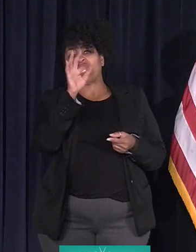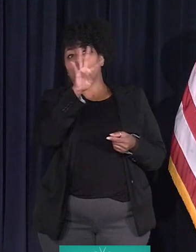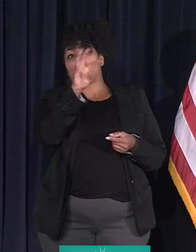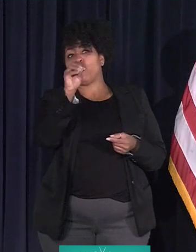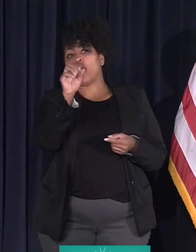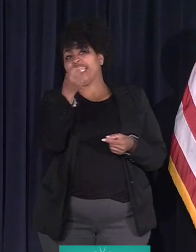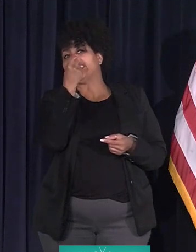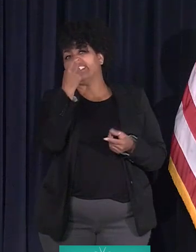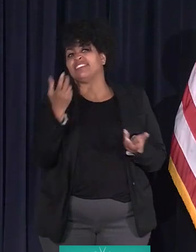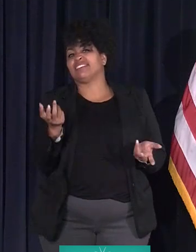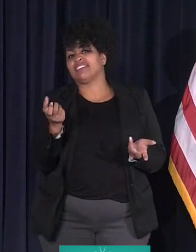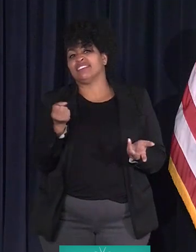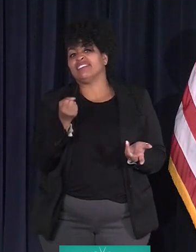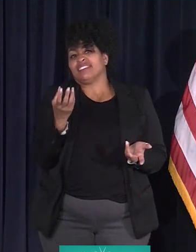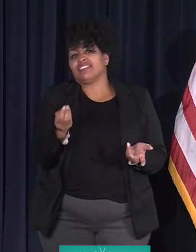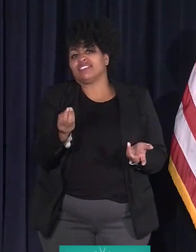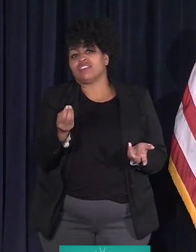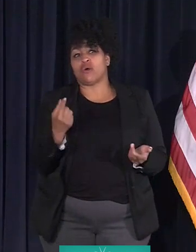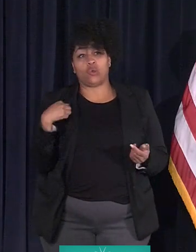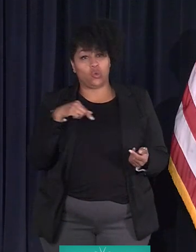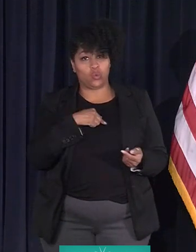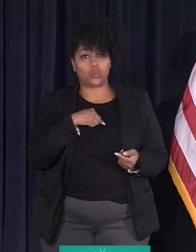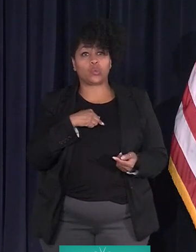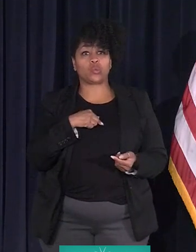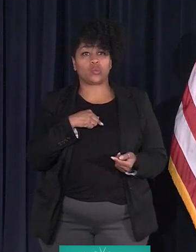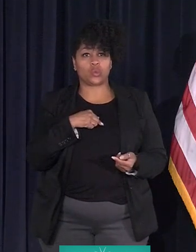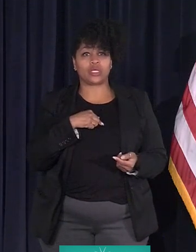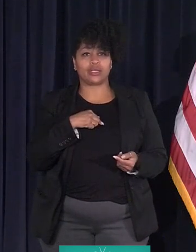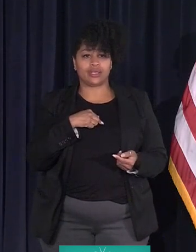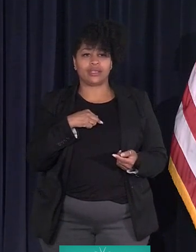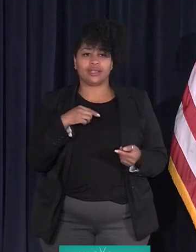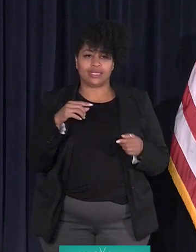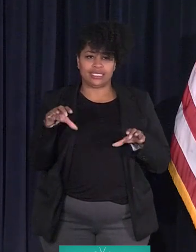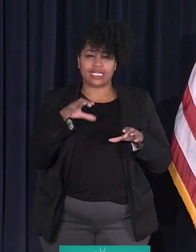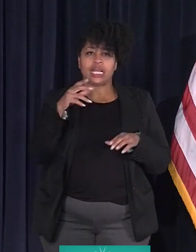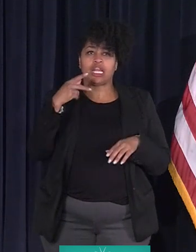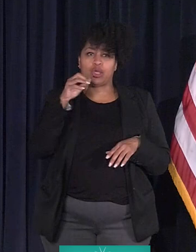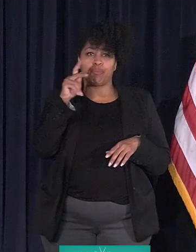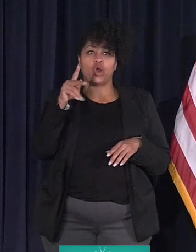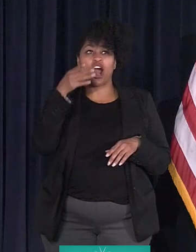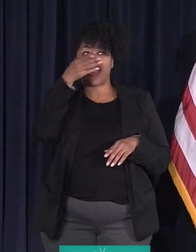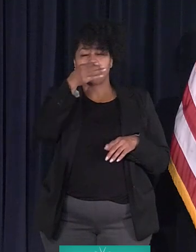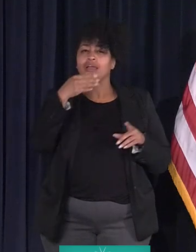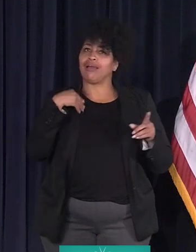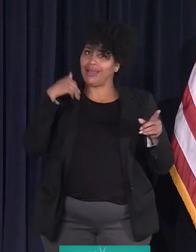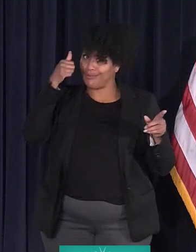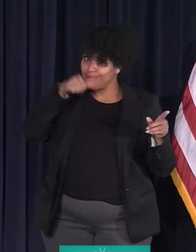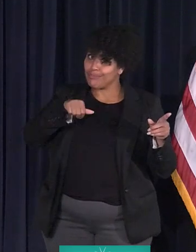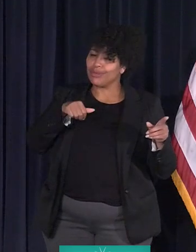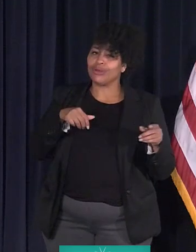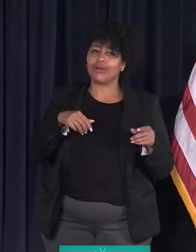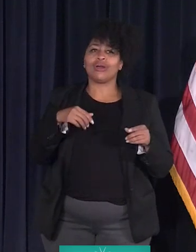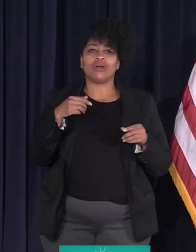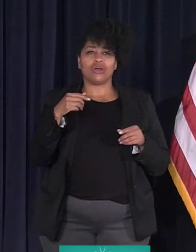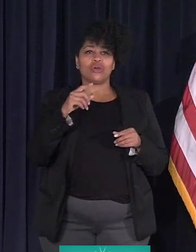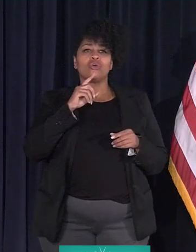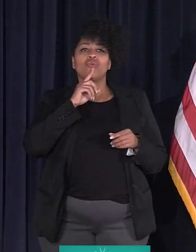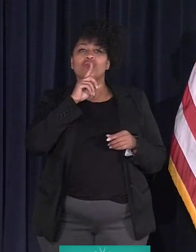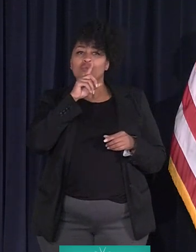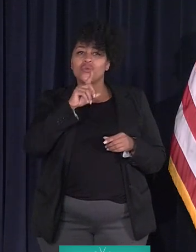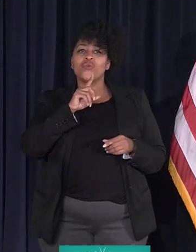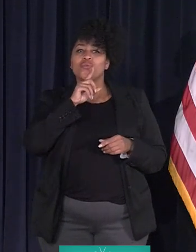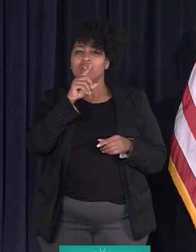So, you know, we did the park up there. Right. I remember. We really, really appreciate